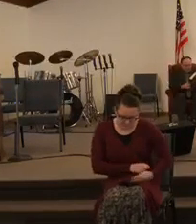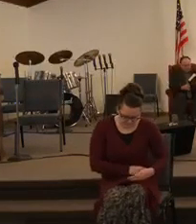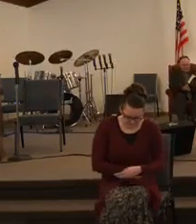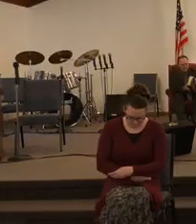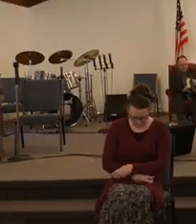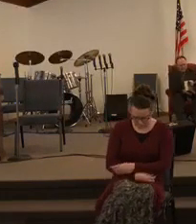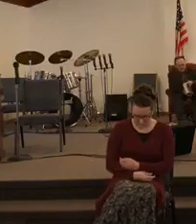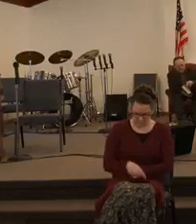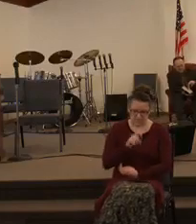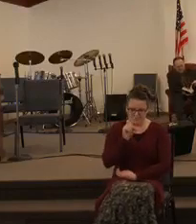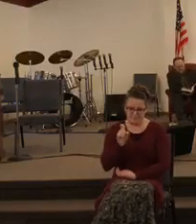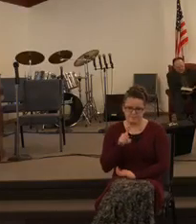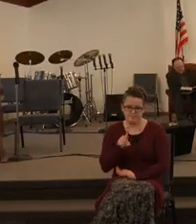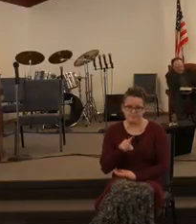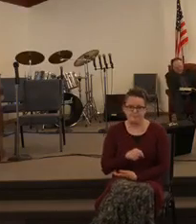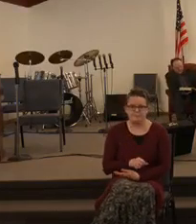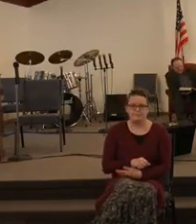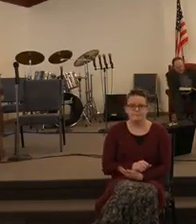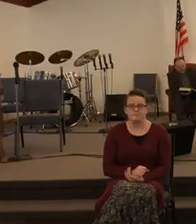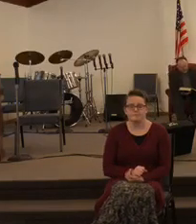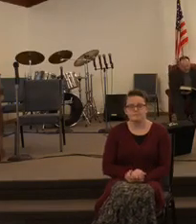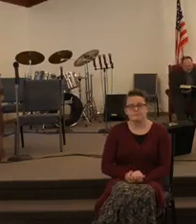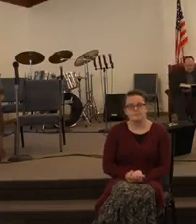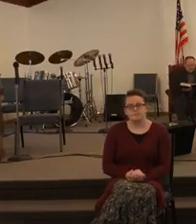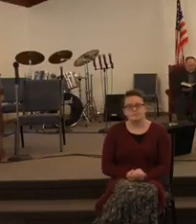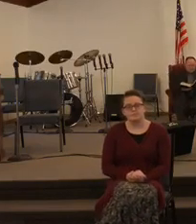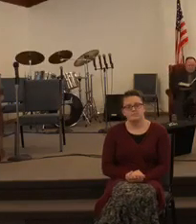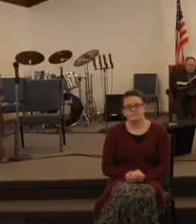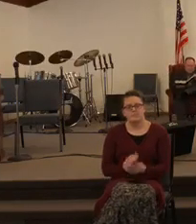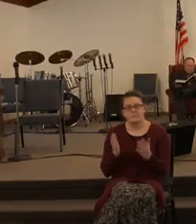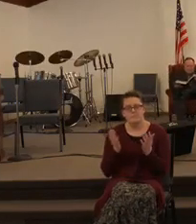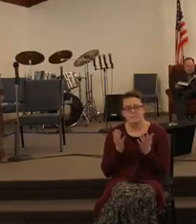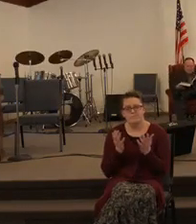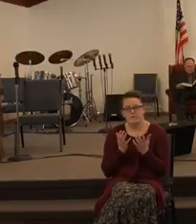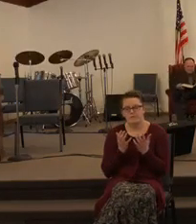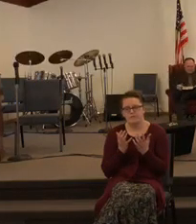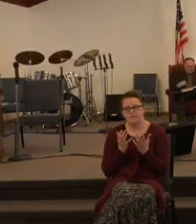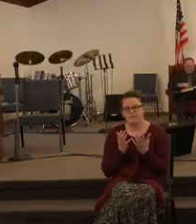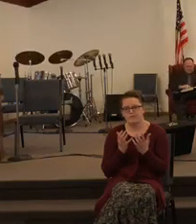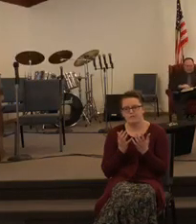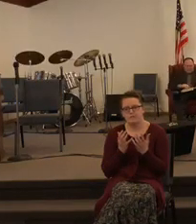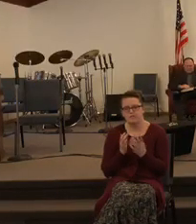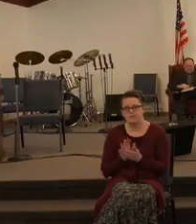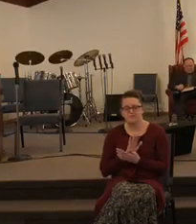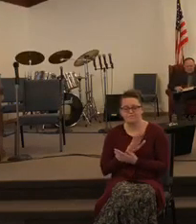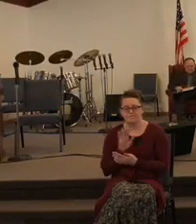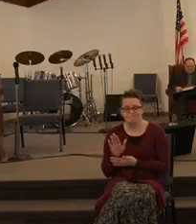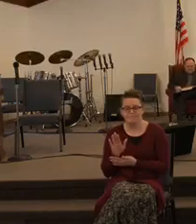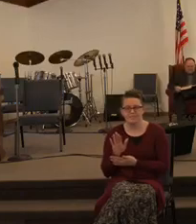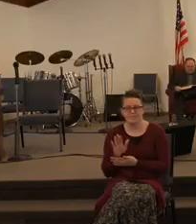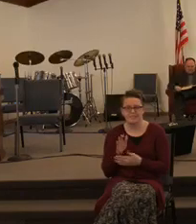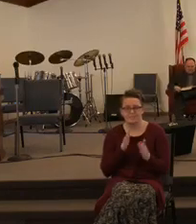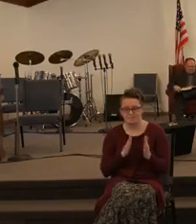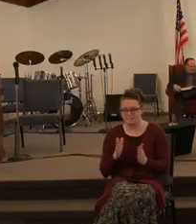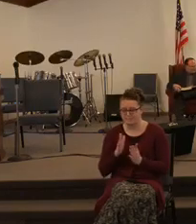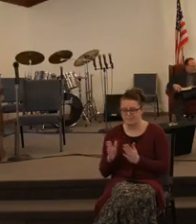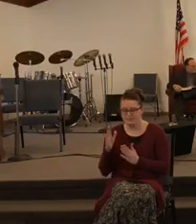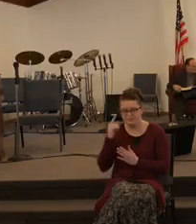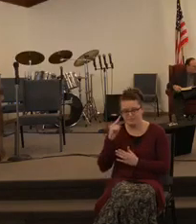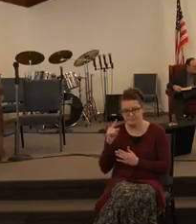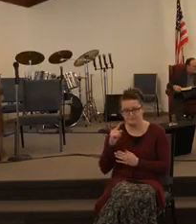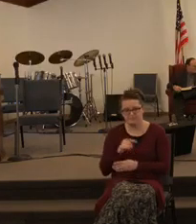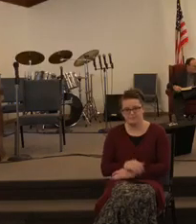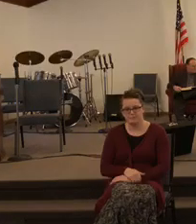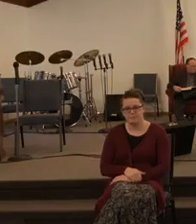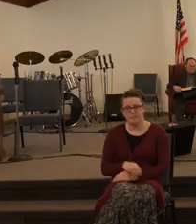The question is, what are we preparing for?